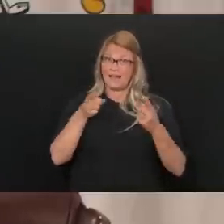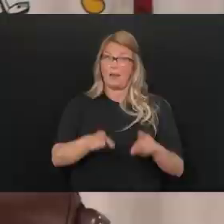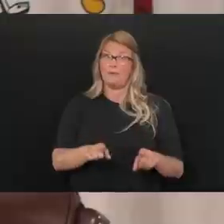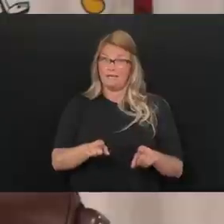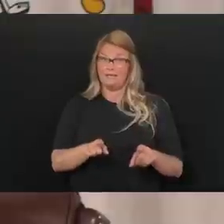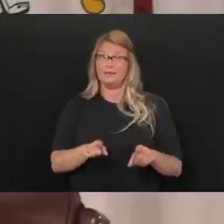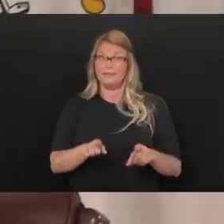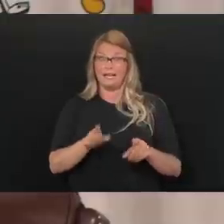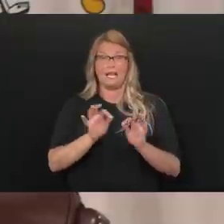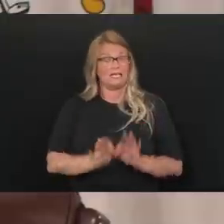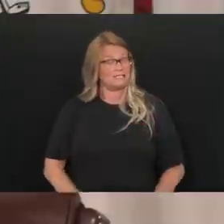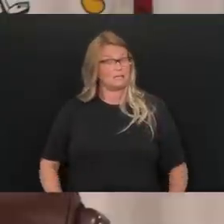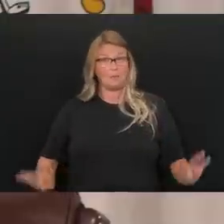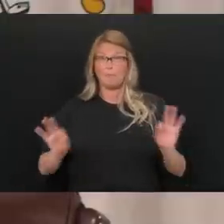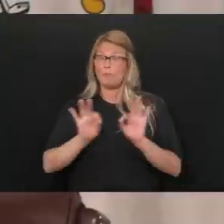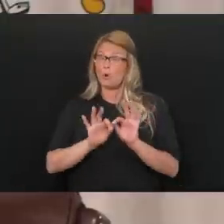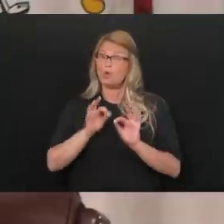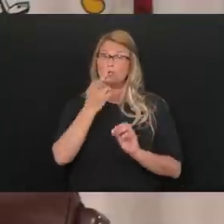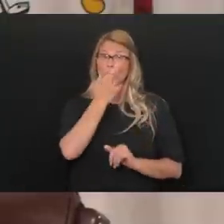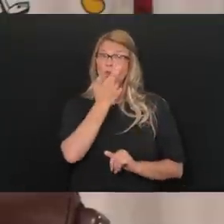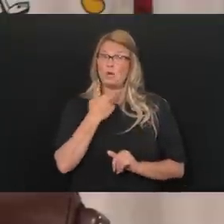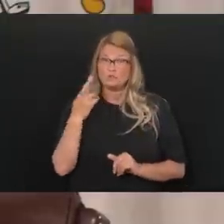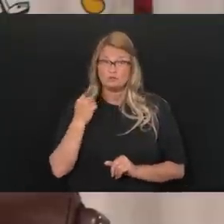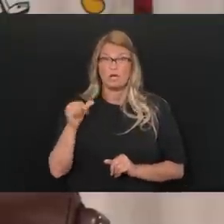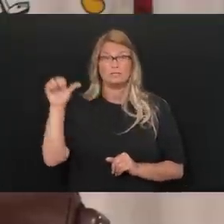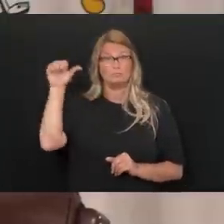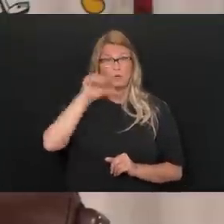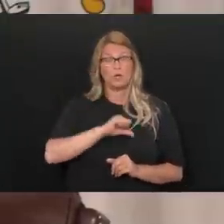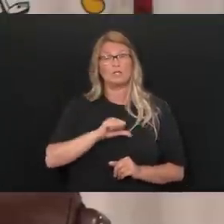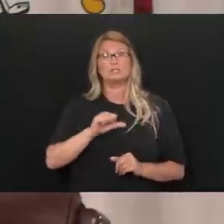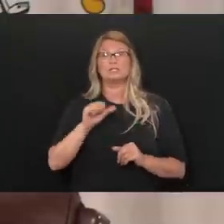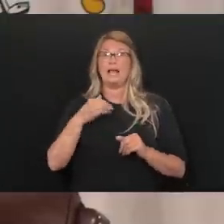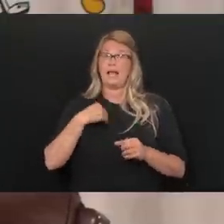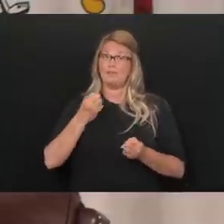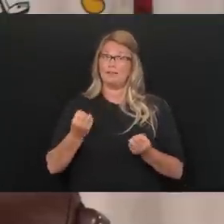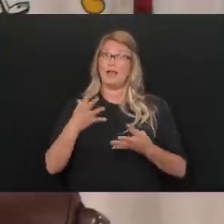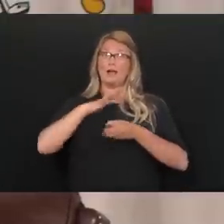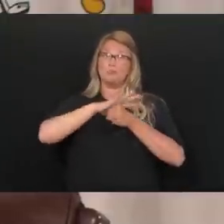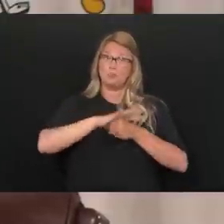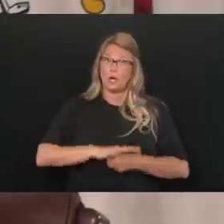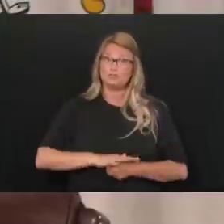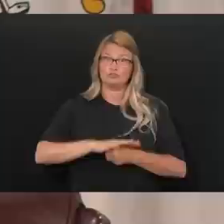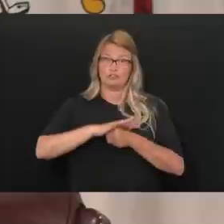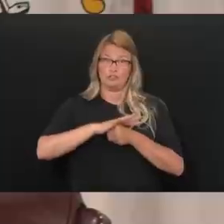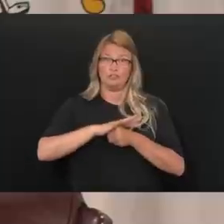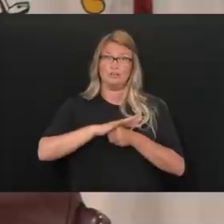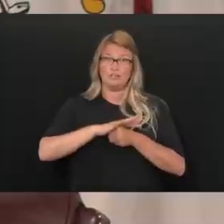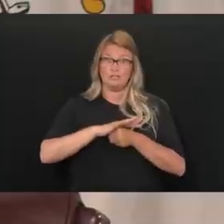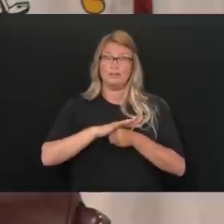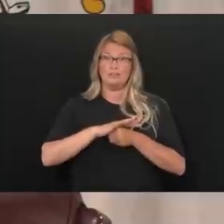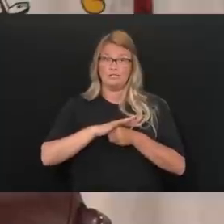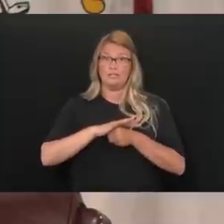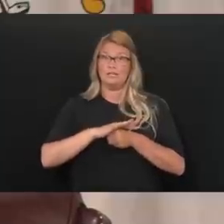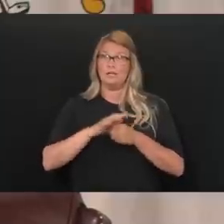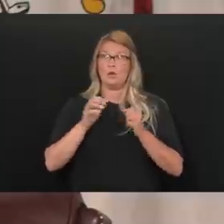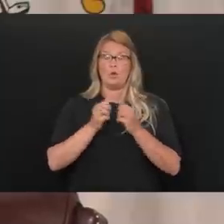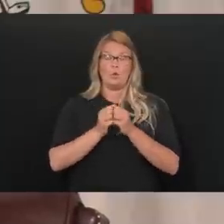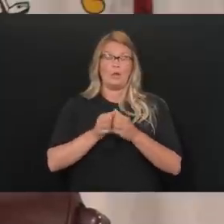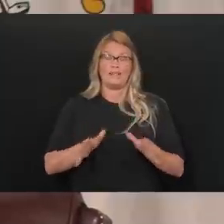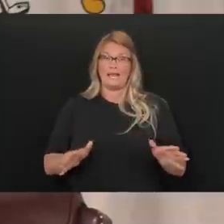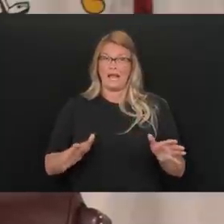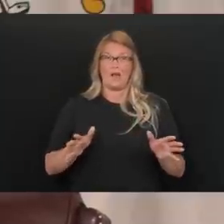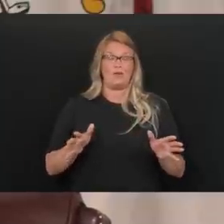how, how important it, our restaurants are and how much pressure that they've been under the absolutely without any